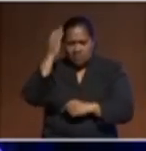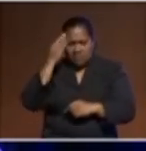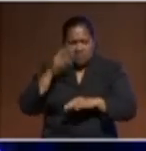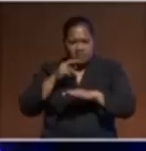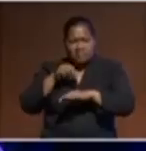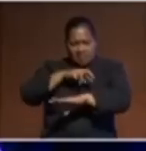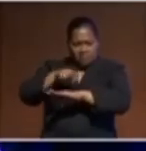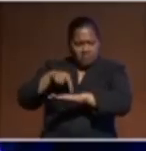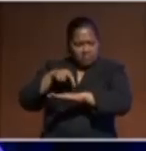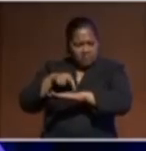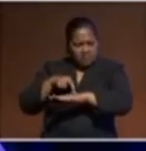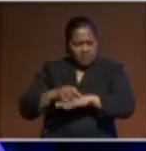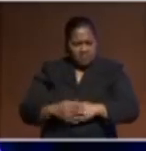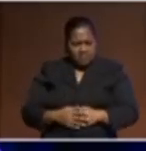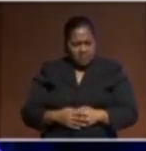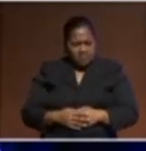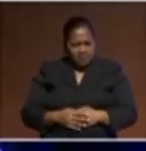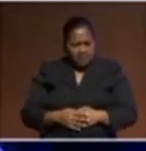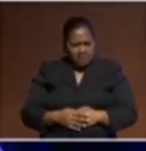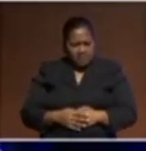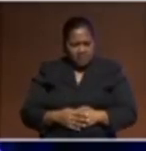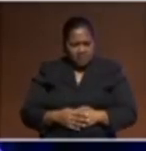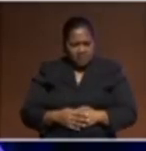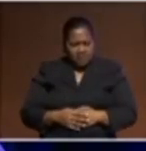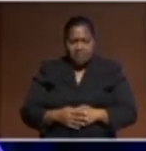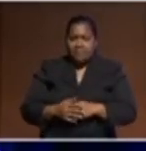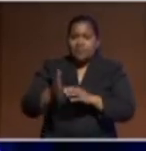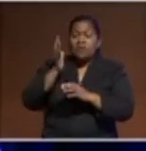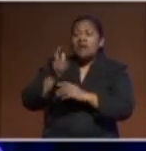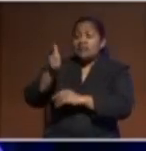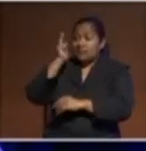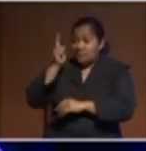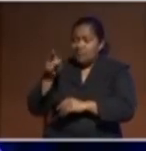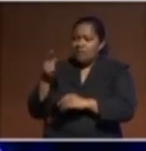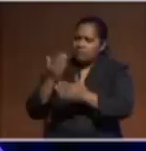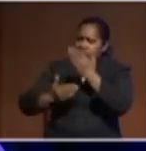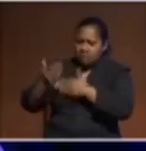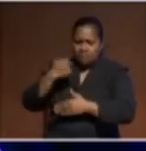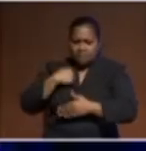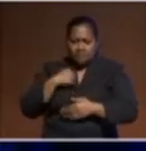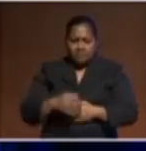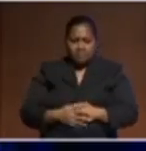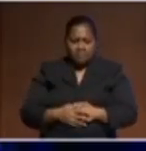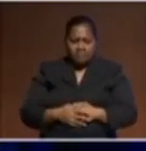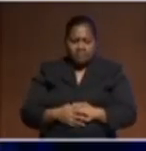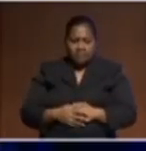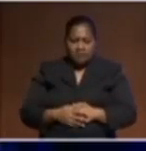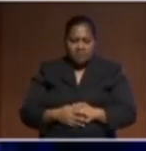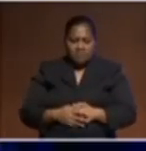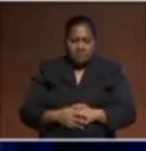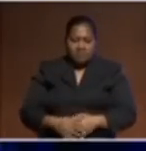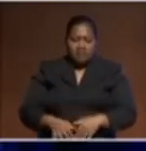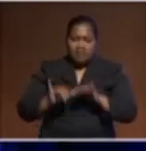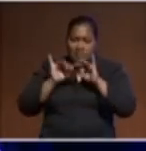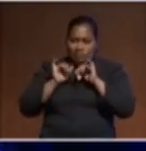I'm in the role I'm in now. And he described to me the confidence issues that he had standing in front of a